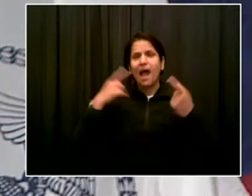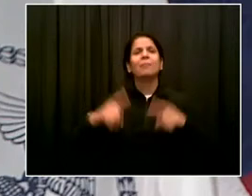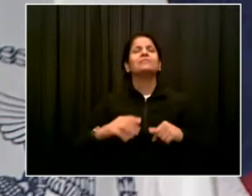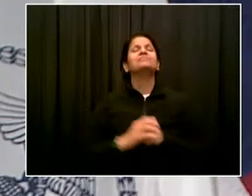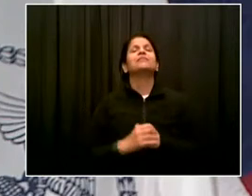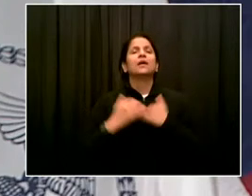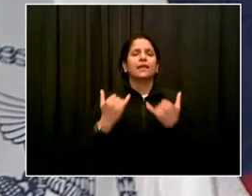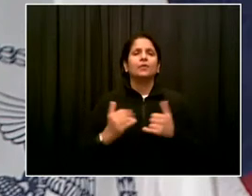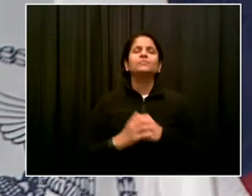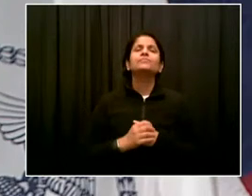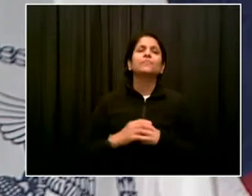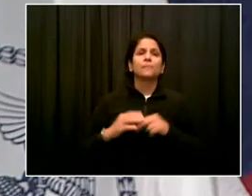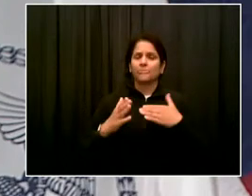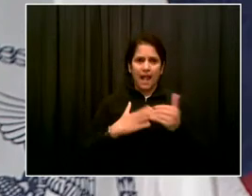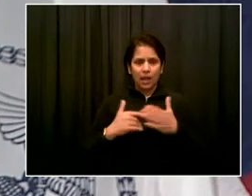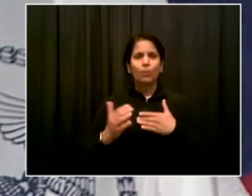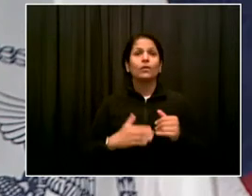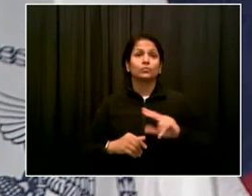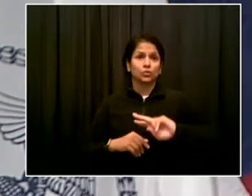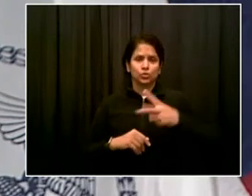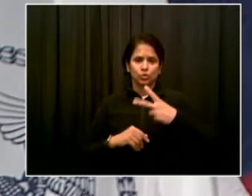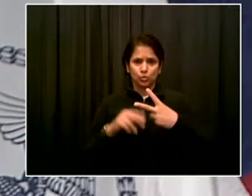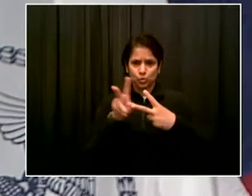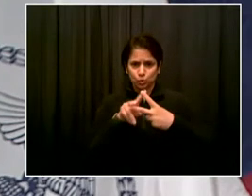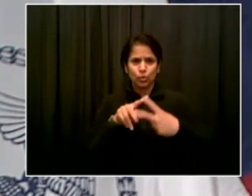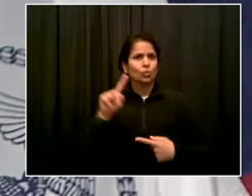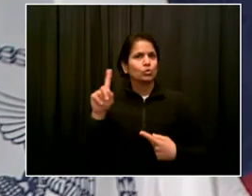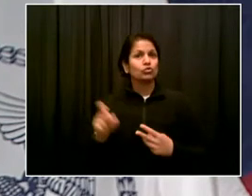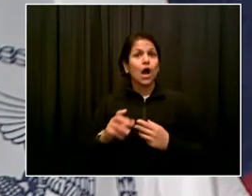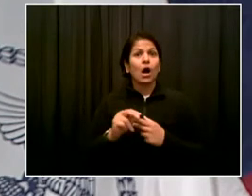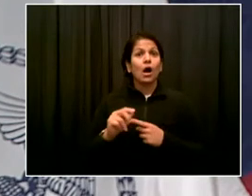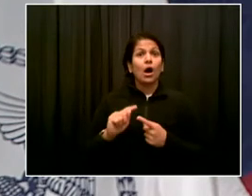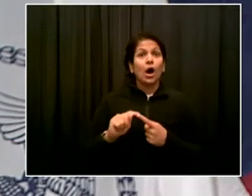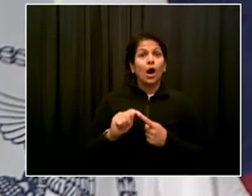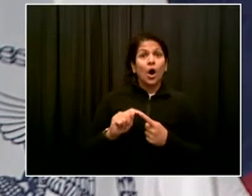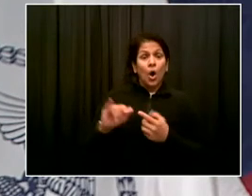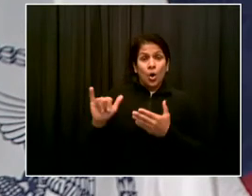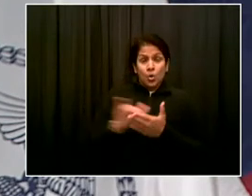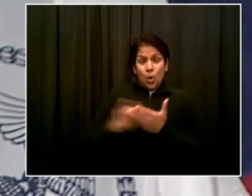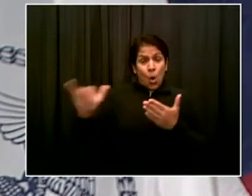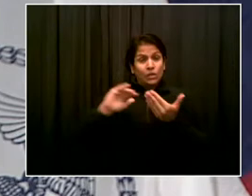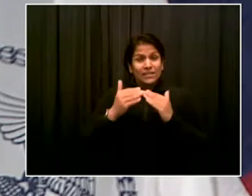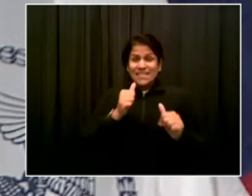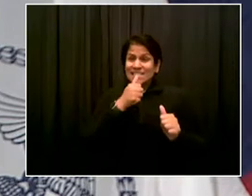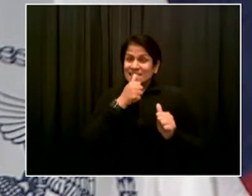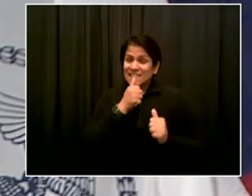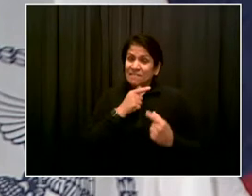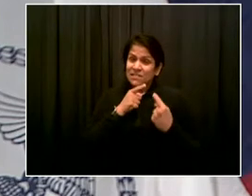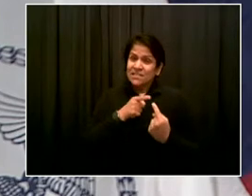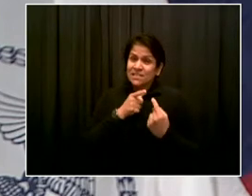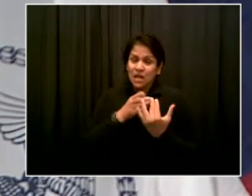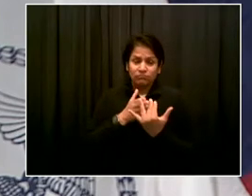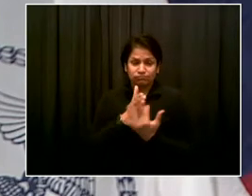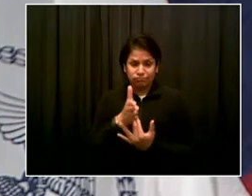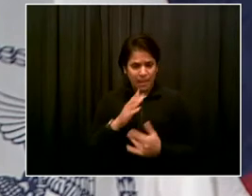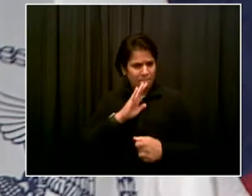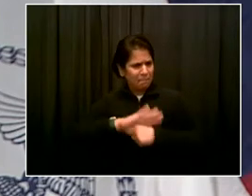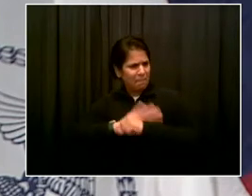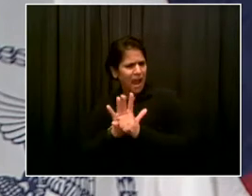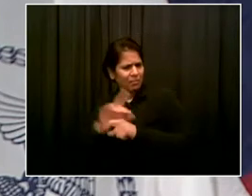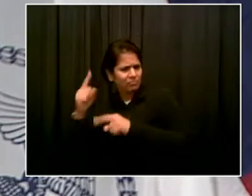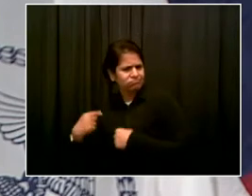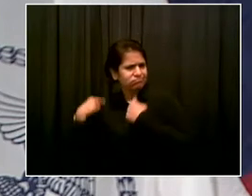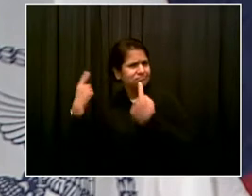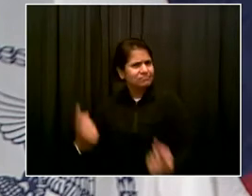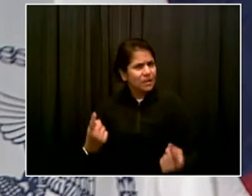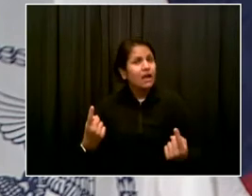about those who are still refusing to get the vaccine? Now, the city's offering free stuff to